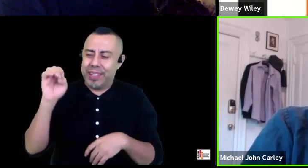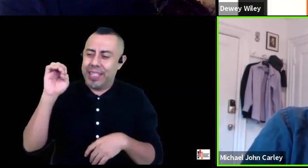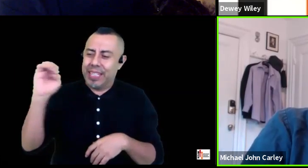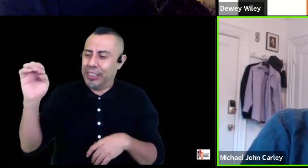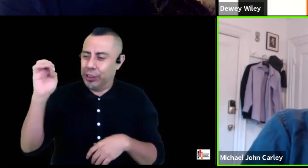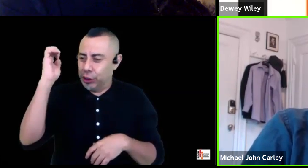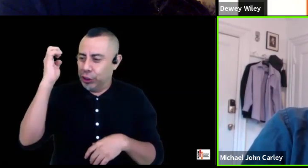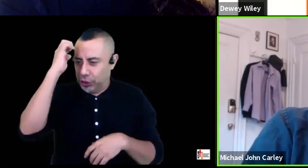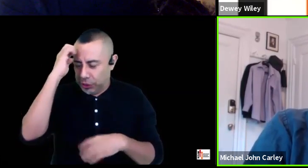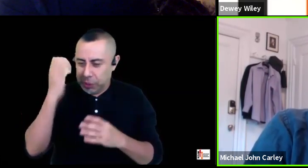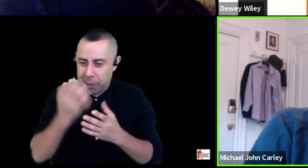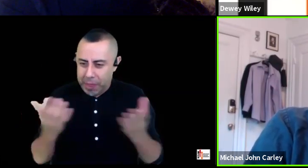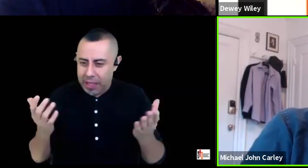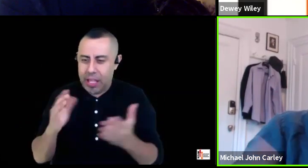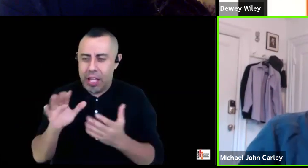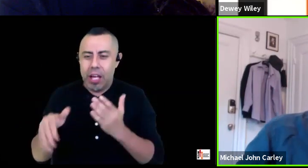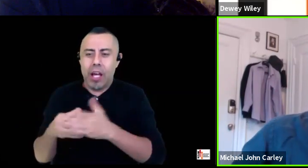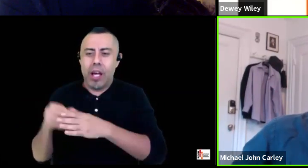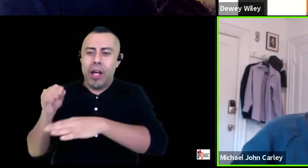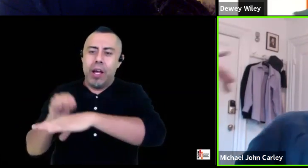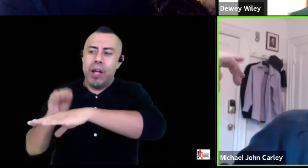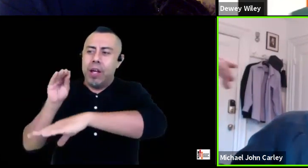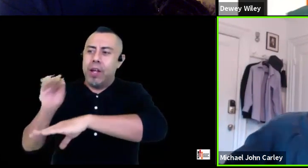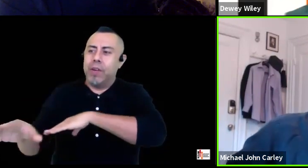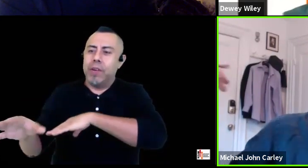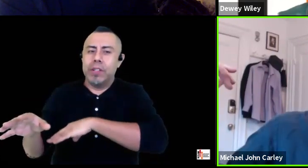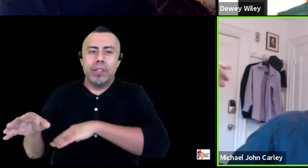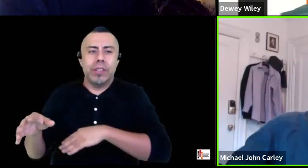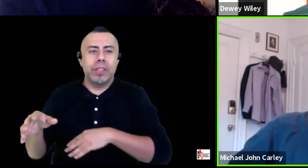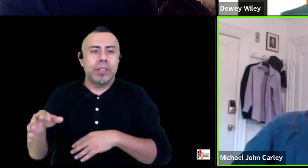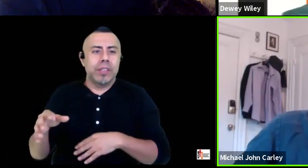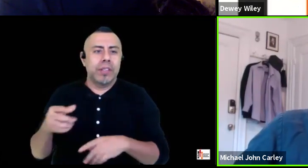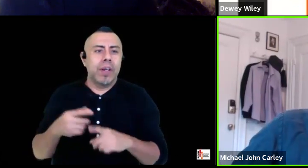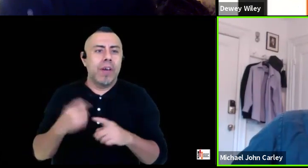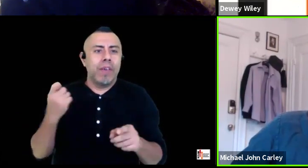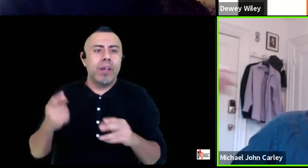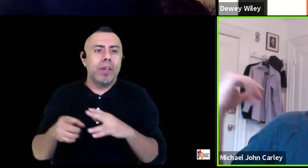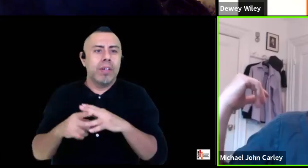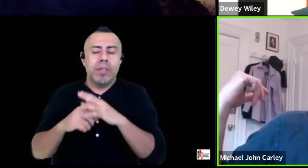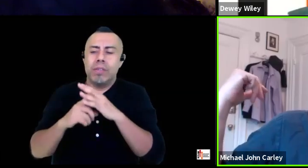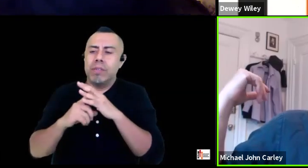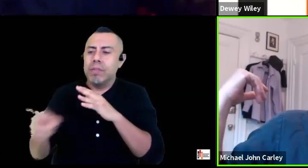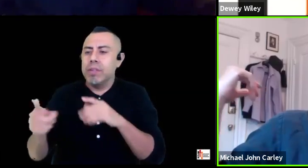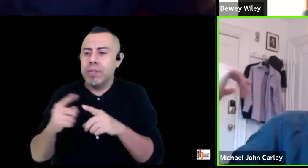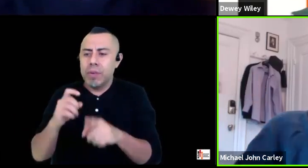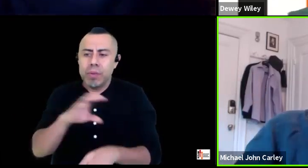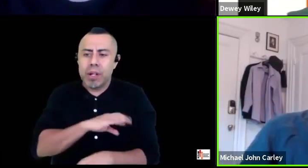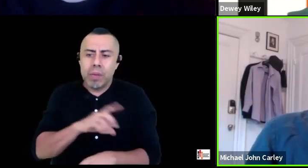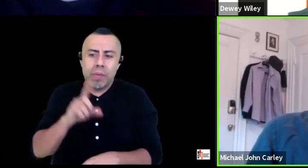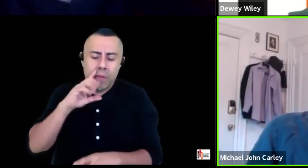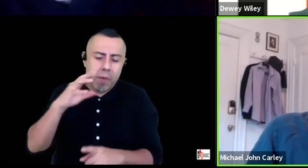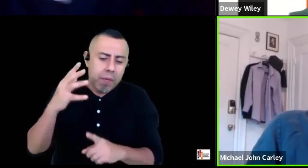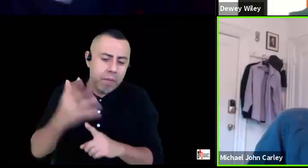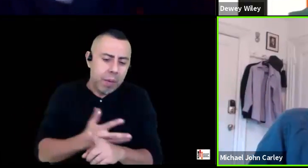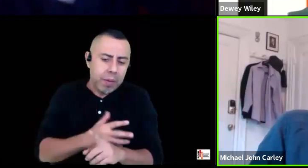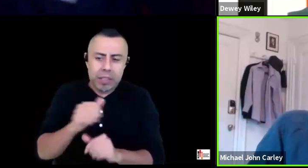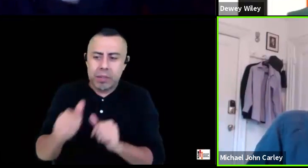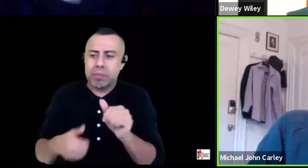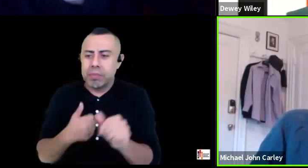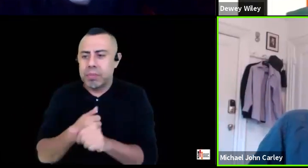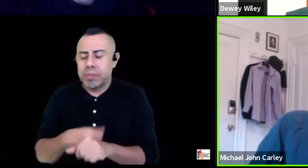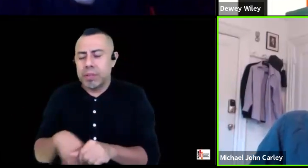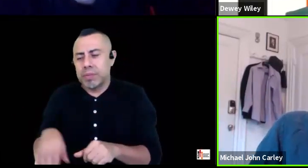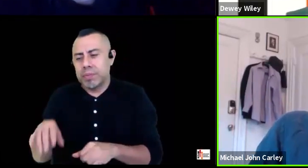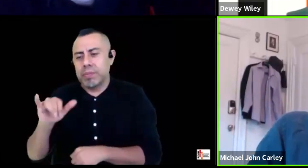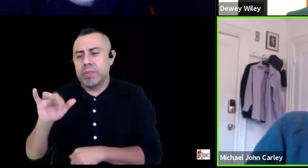was influenced by having run run from cops for five months behind the iron curtain you know it was from another five months of playing